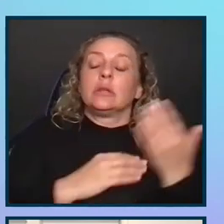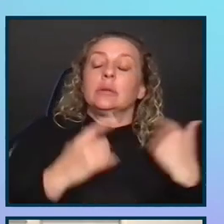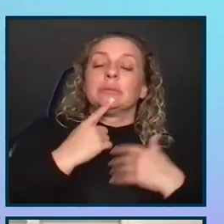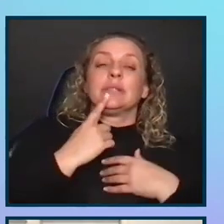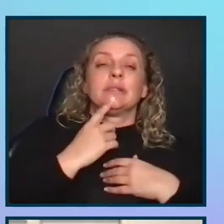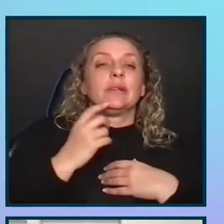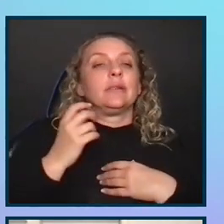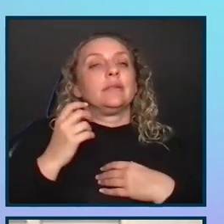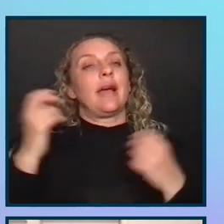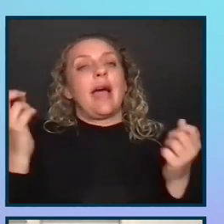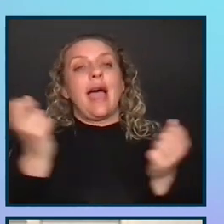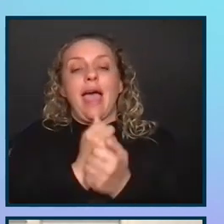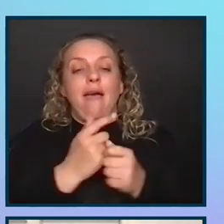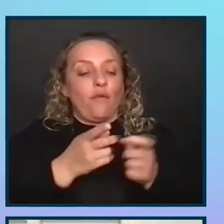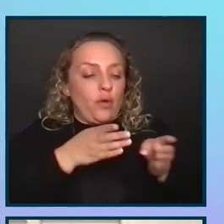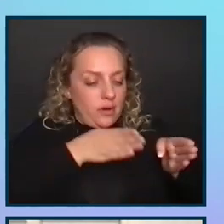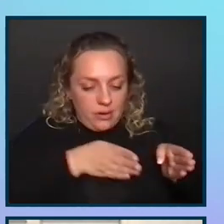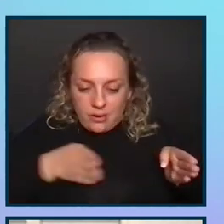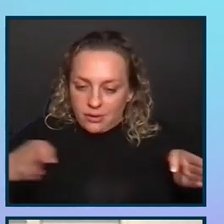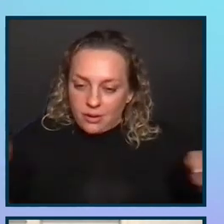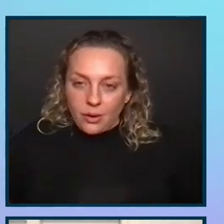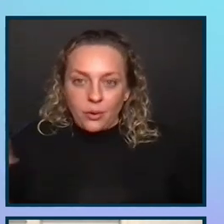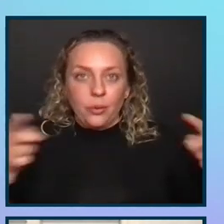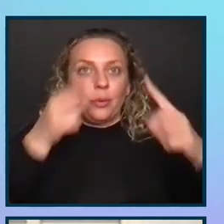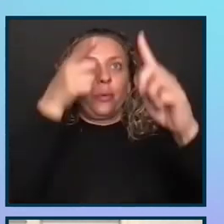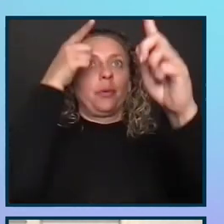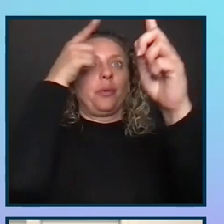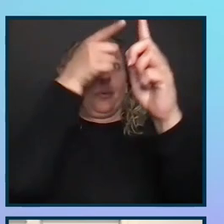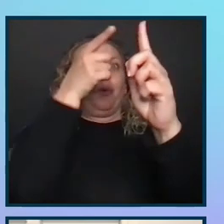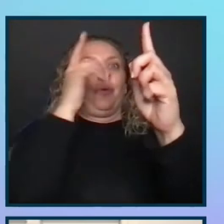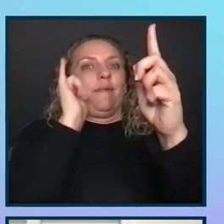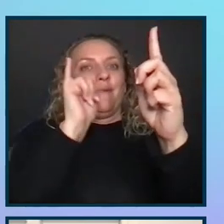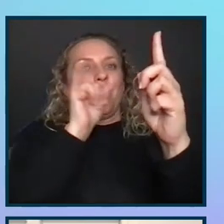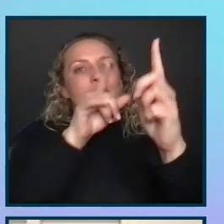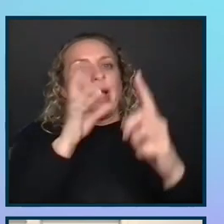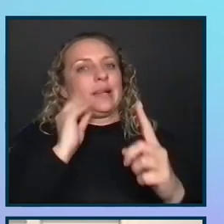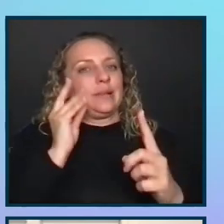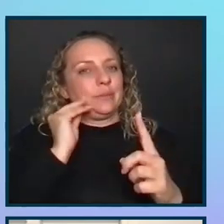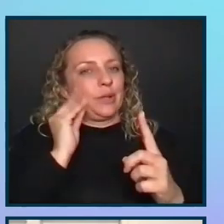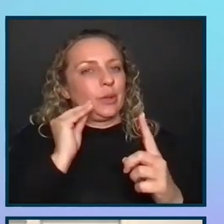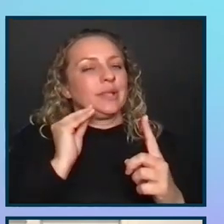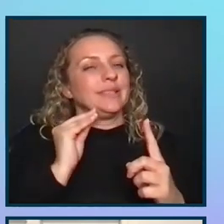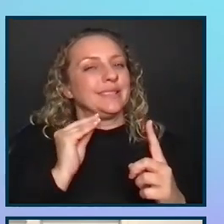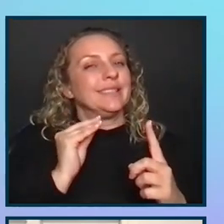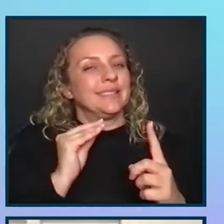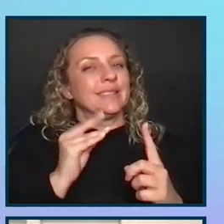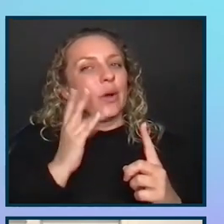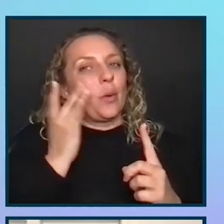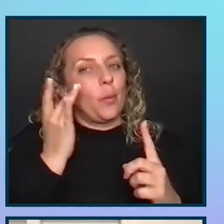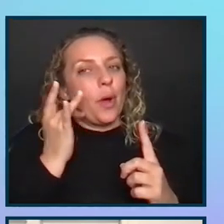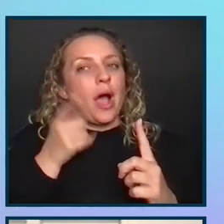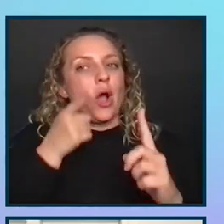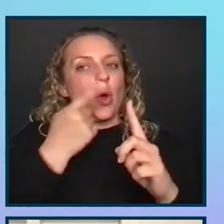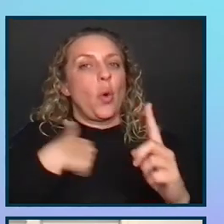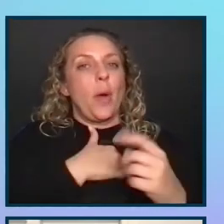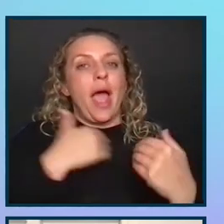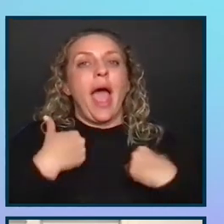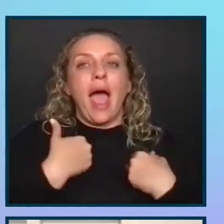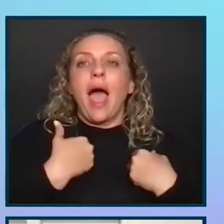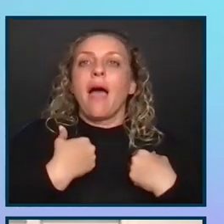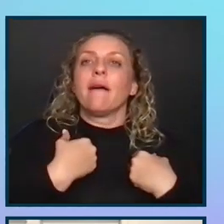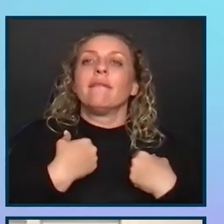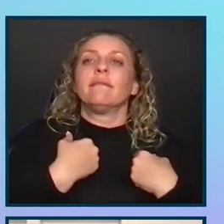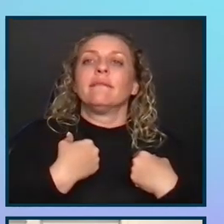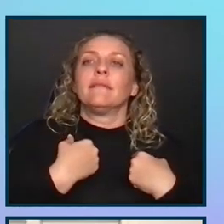roads lead to Experience Platform with digital experience products at Adobe. And it's because a goal that we have is to make it